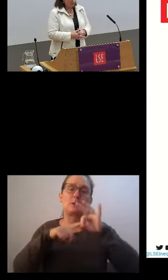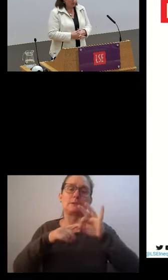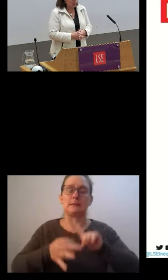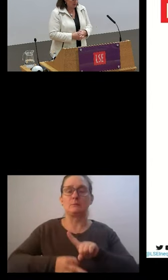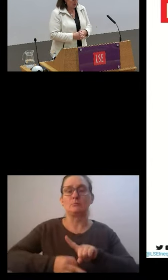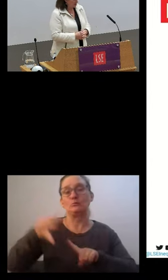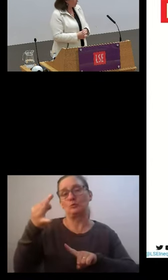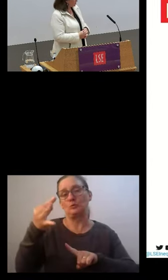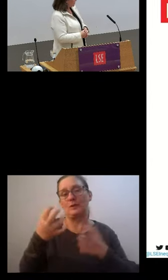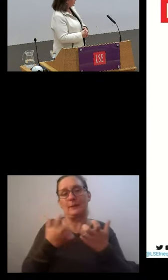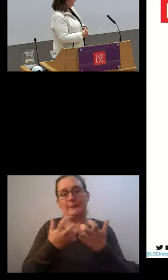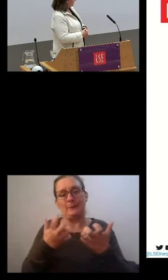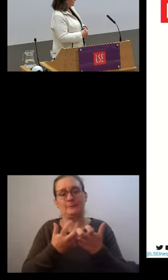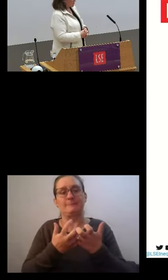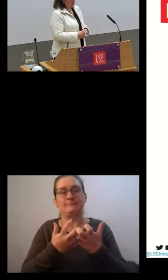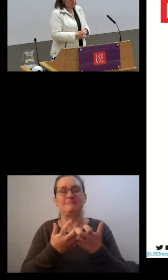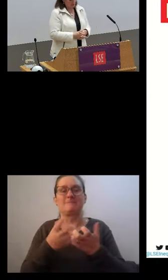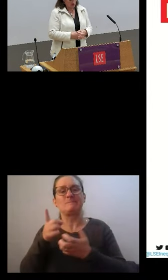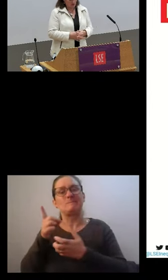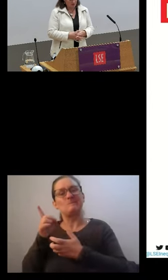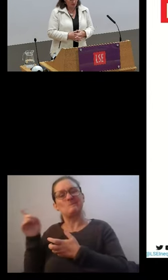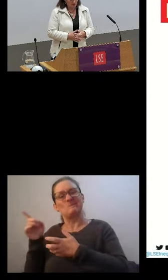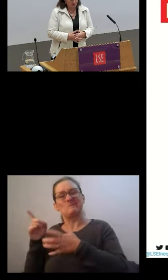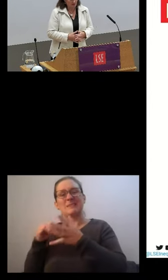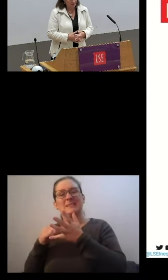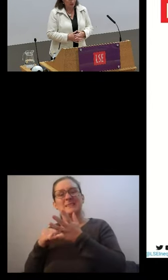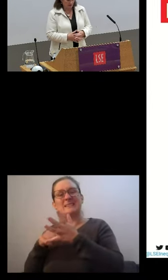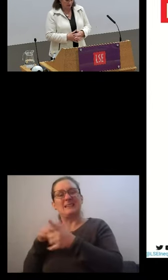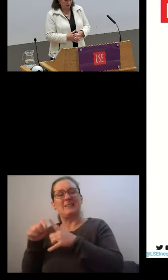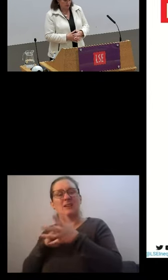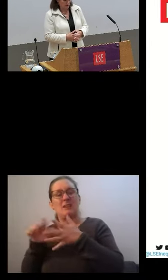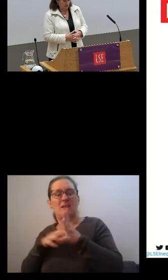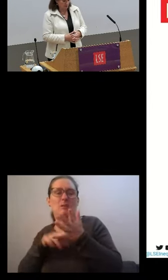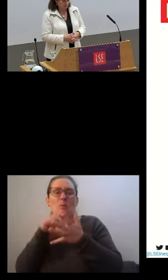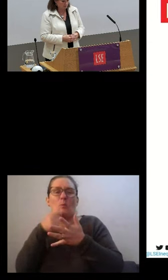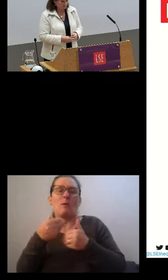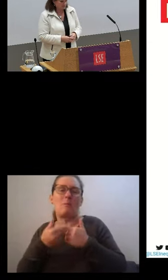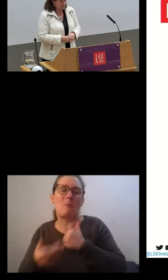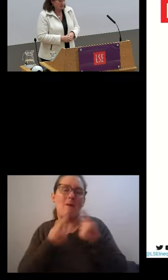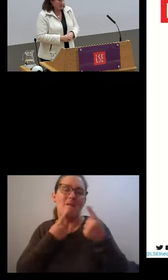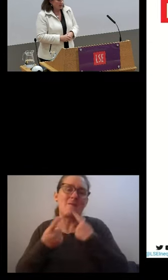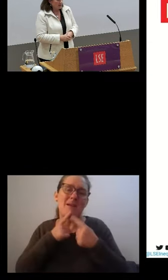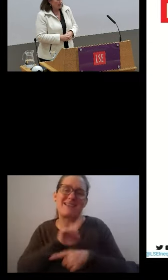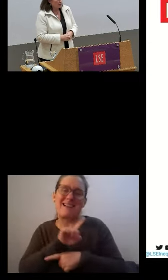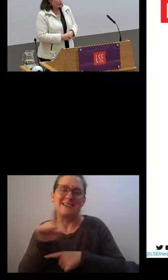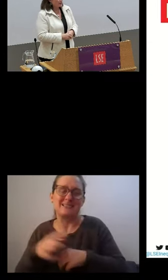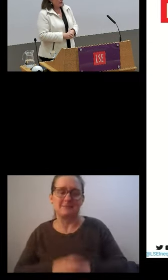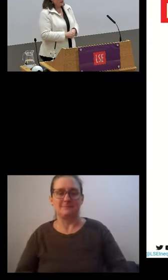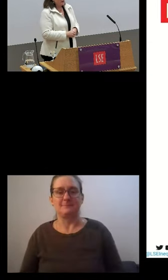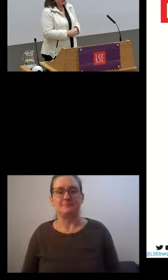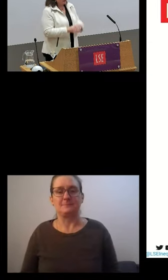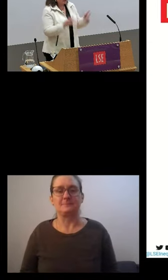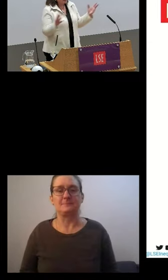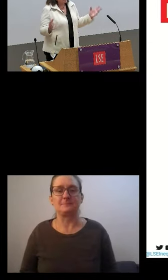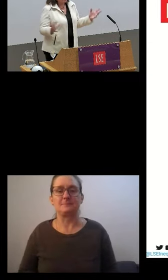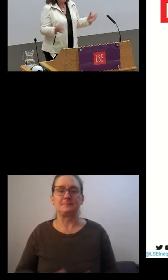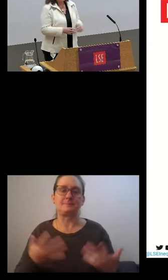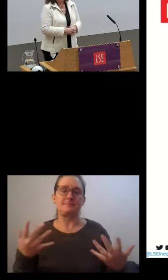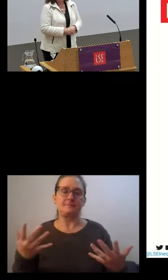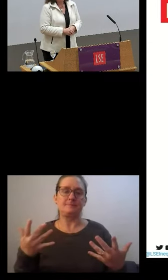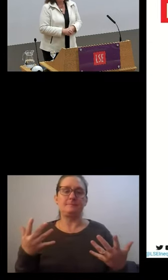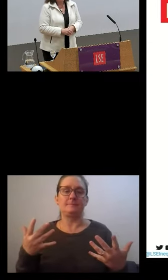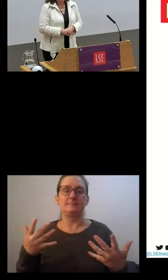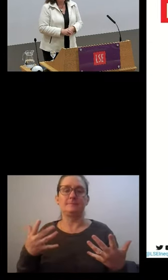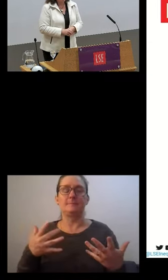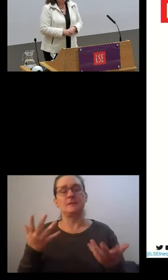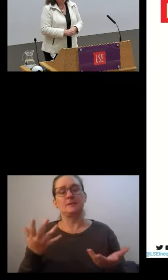Stephen will be able to tell you more about whether that was implemented or not. My sense is that it wasn't. And of course, in the context of